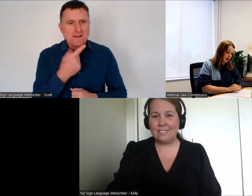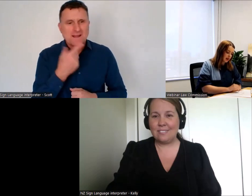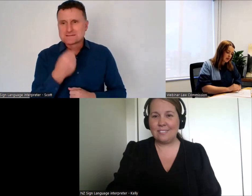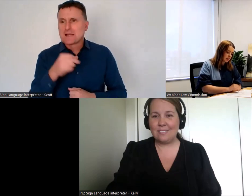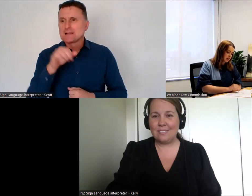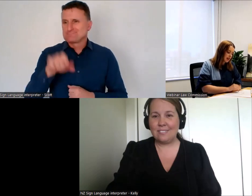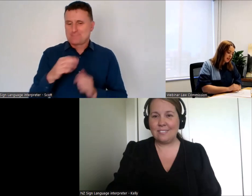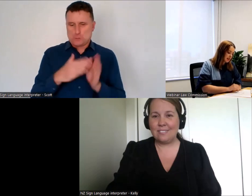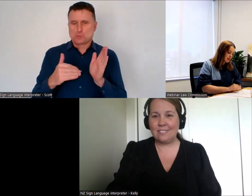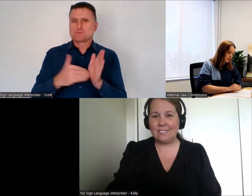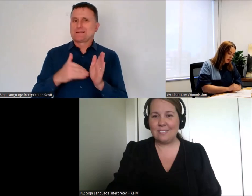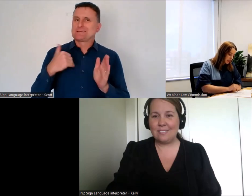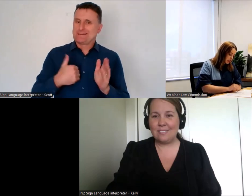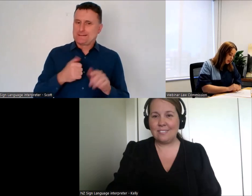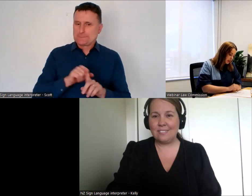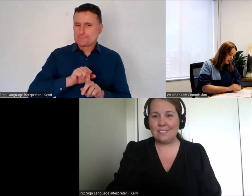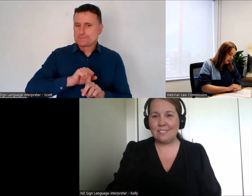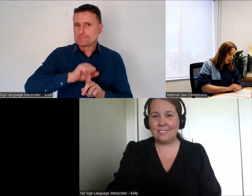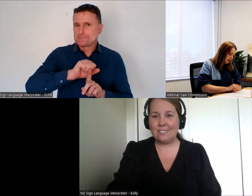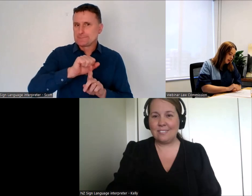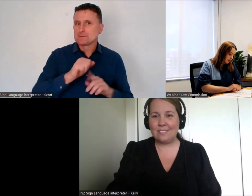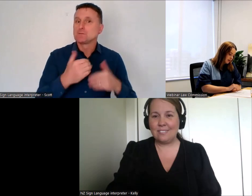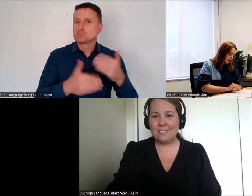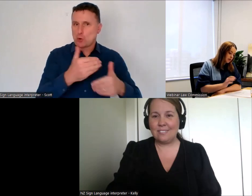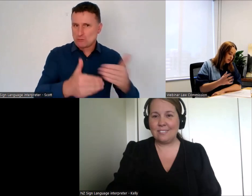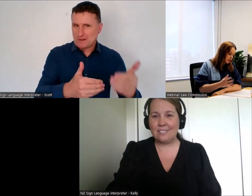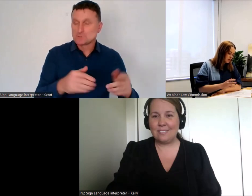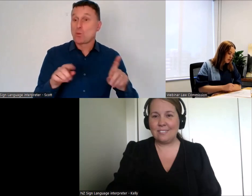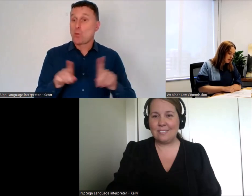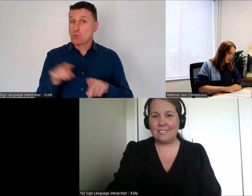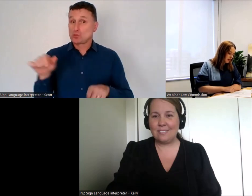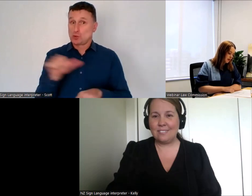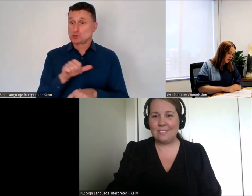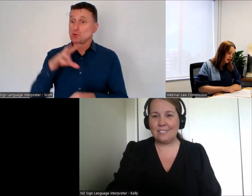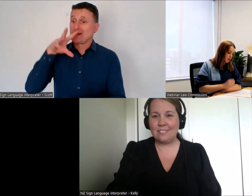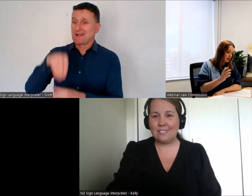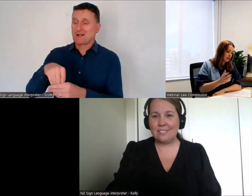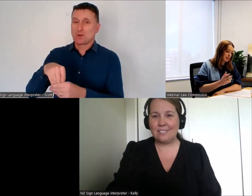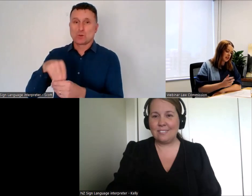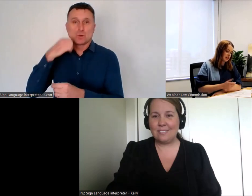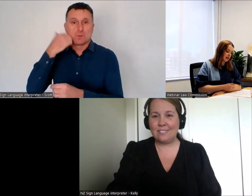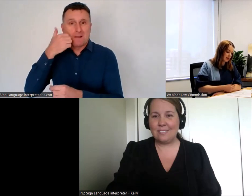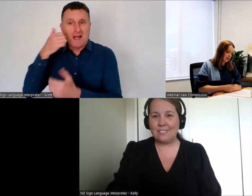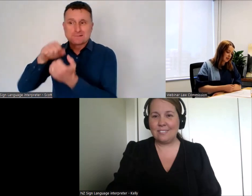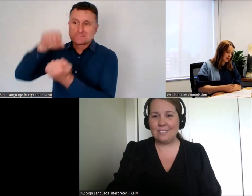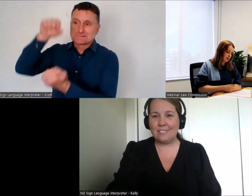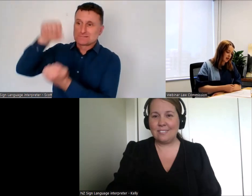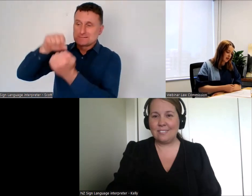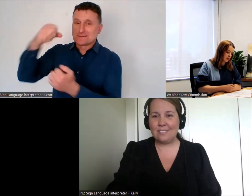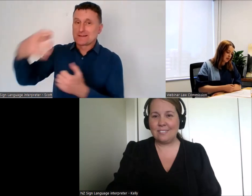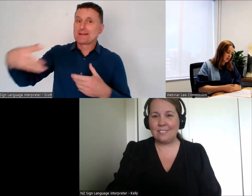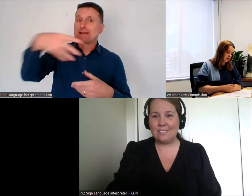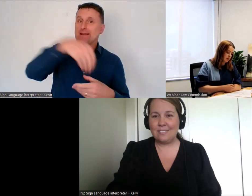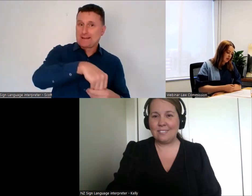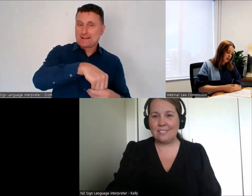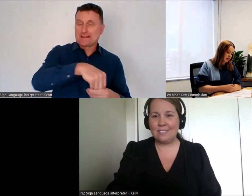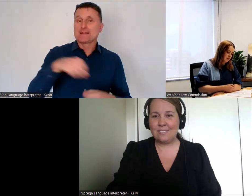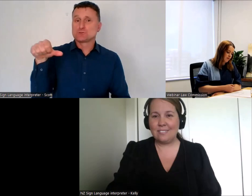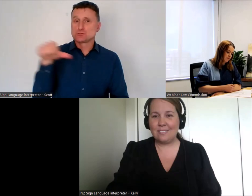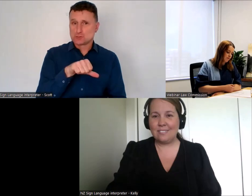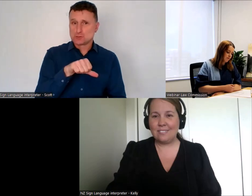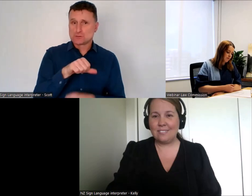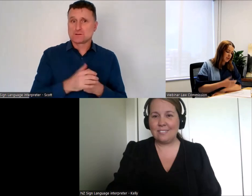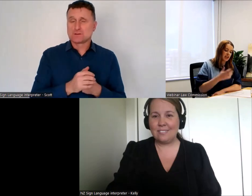to take into account Titility or Whitehungi, and also just observed the opportunity that exists right now to do,